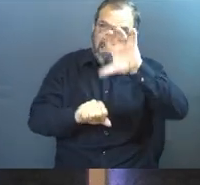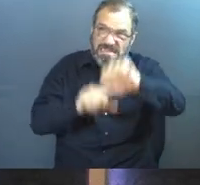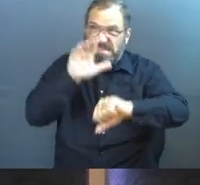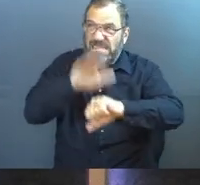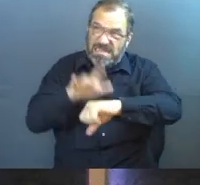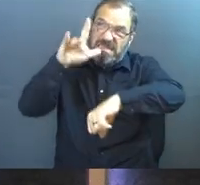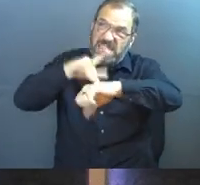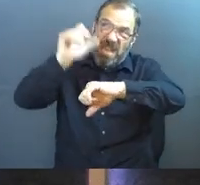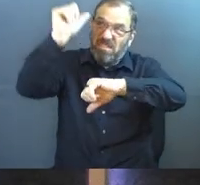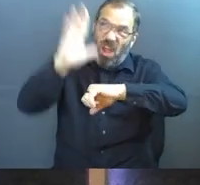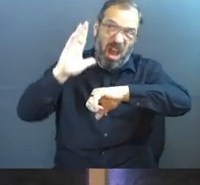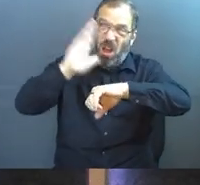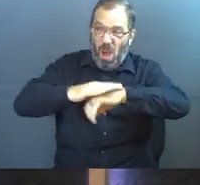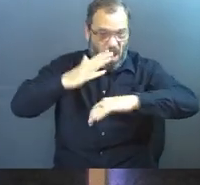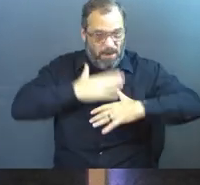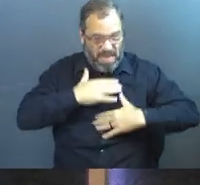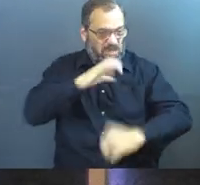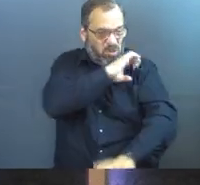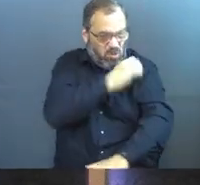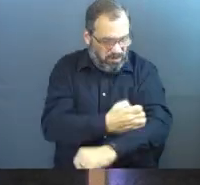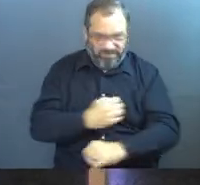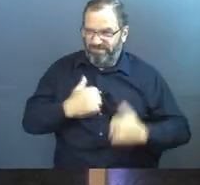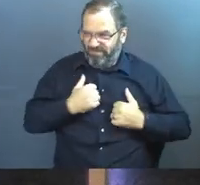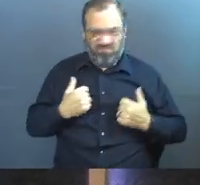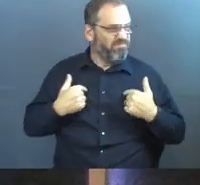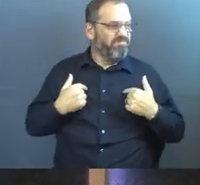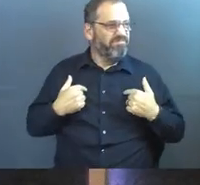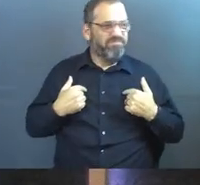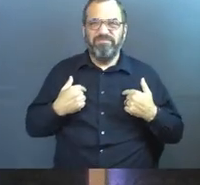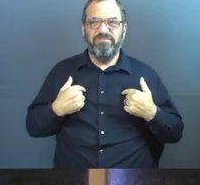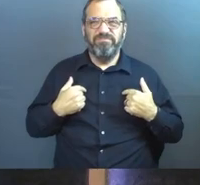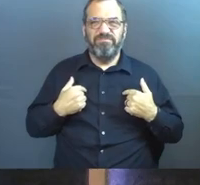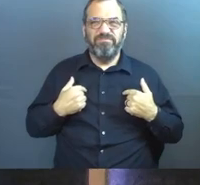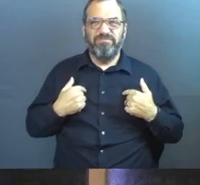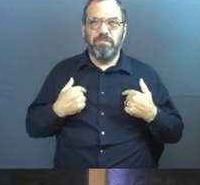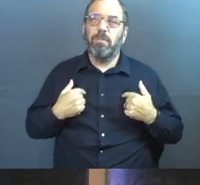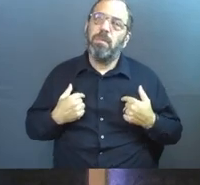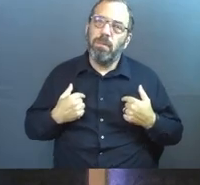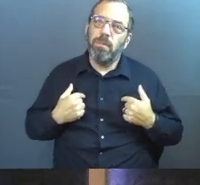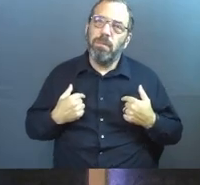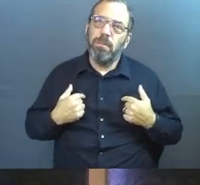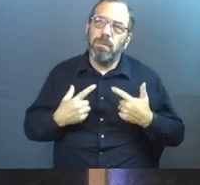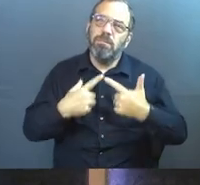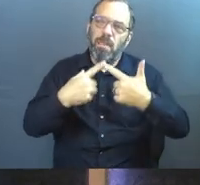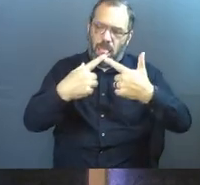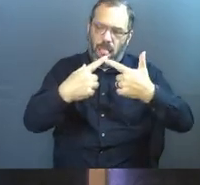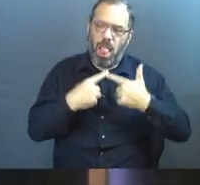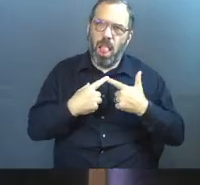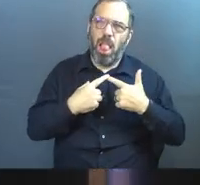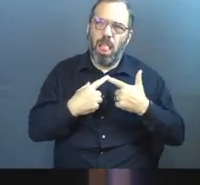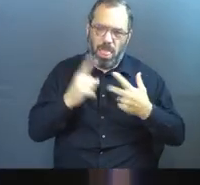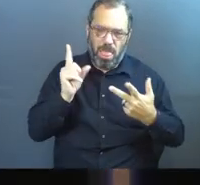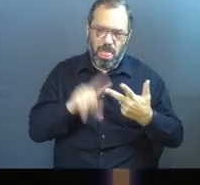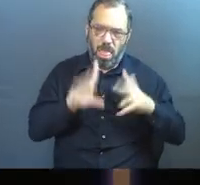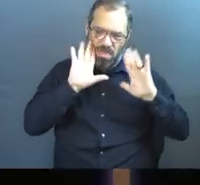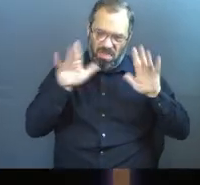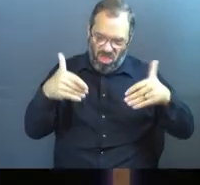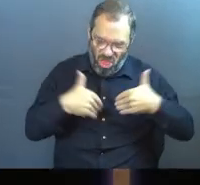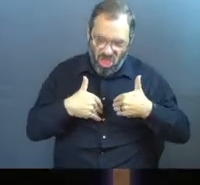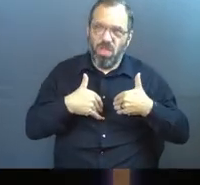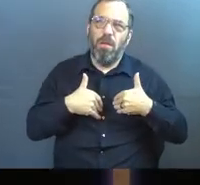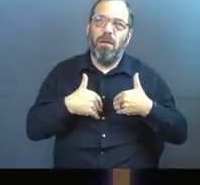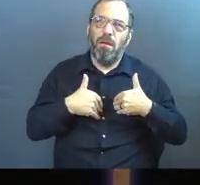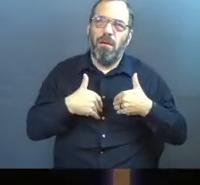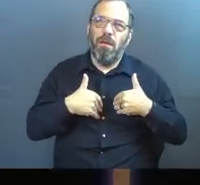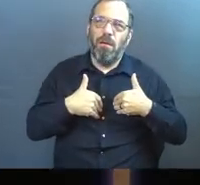going to get back to God all on my own. All that self-reliance, all that self-centeredness.